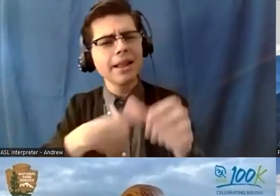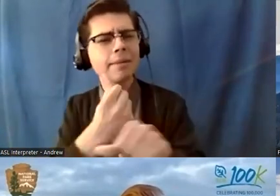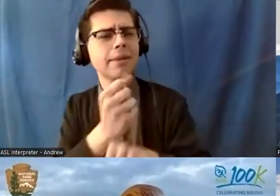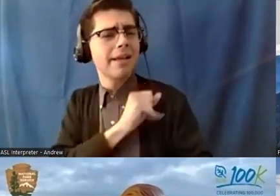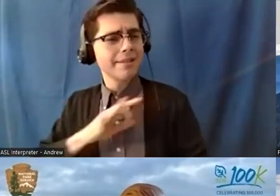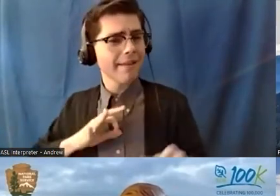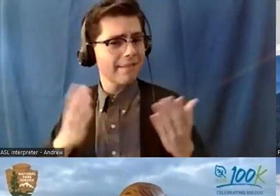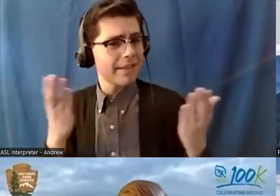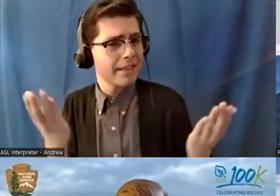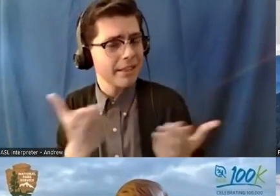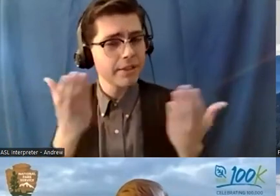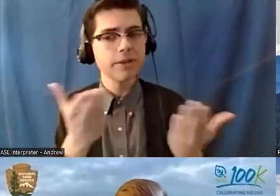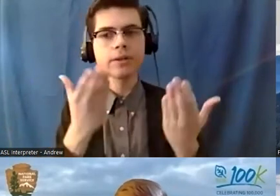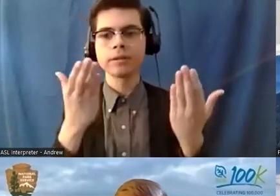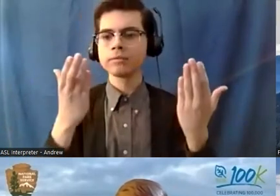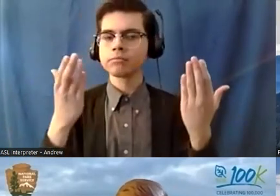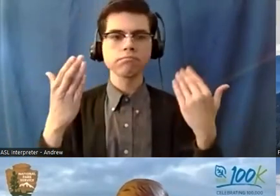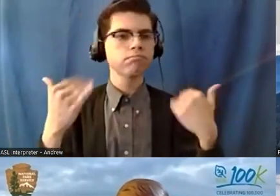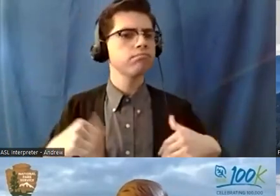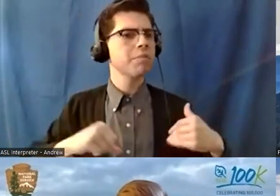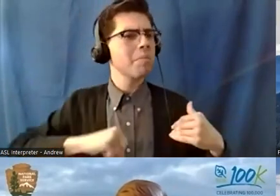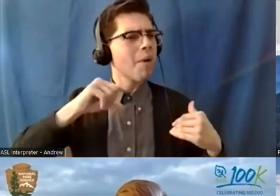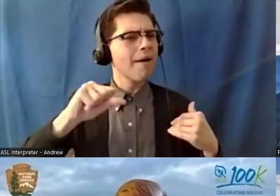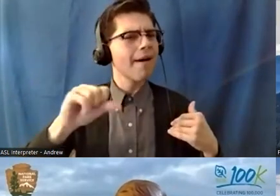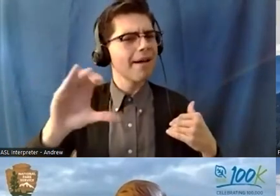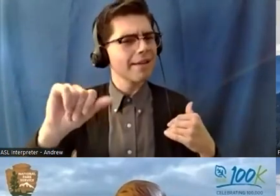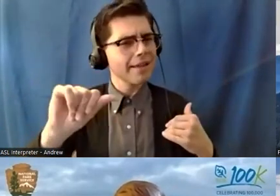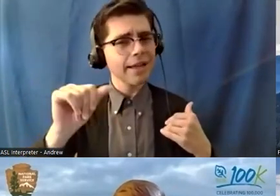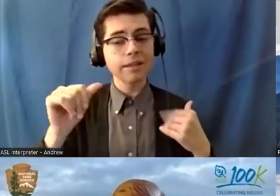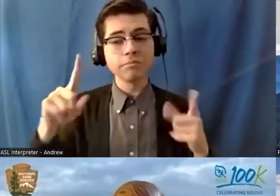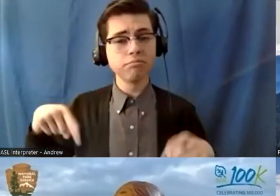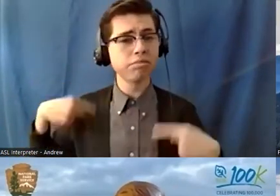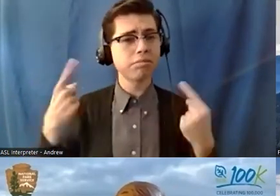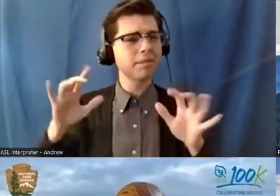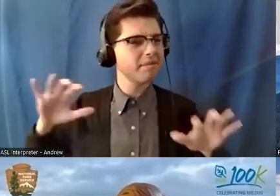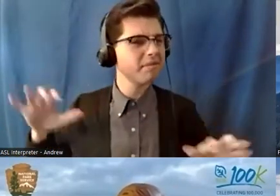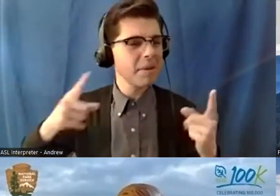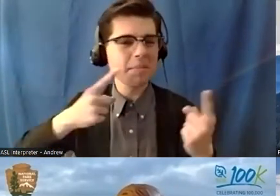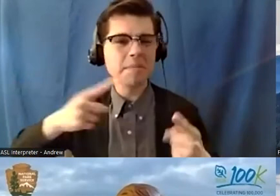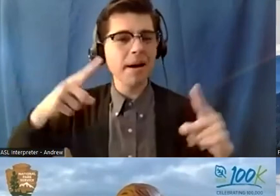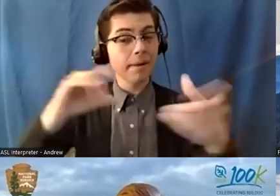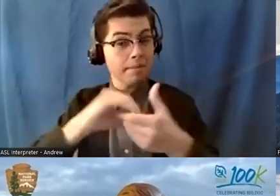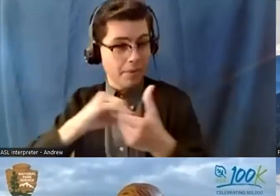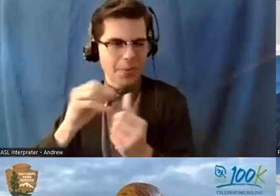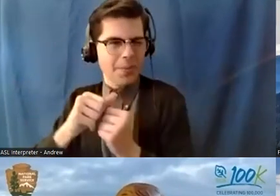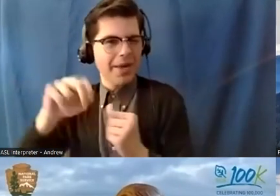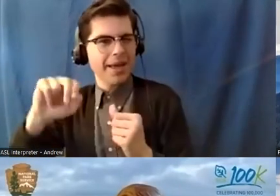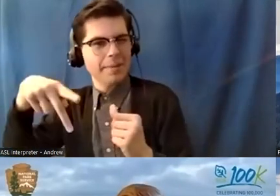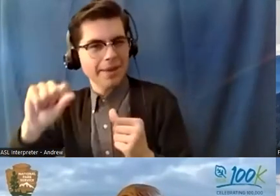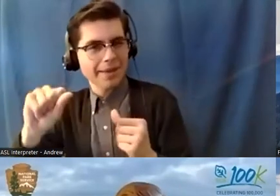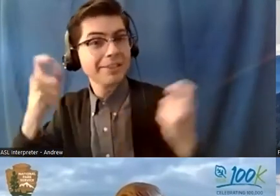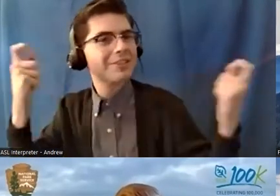here like so so proud of sca and all we've accomplished with in partnership with the nps um cheers to